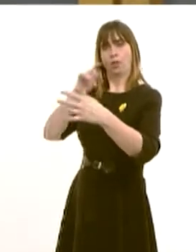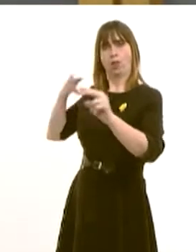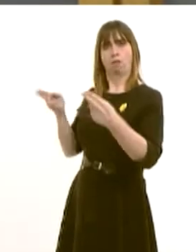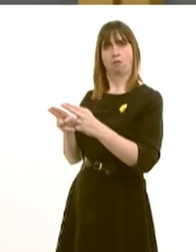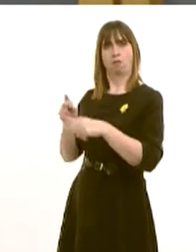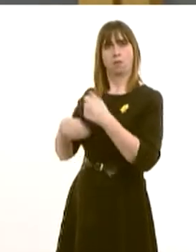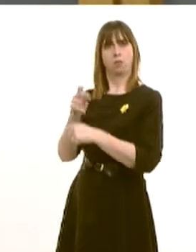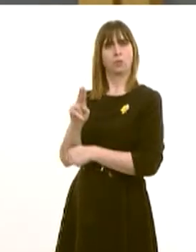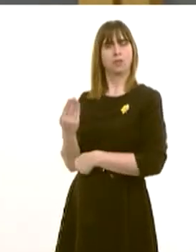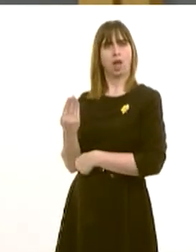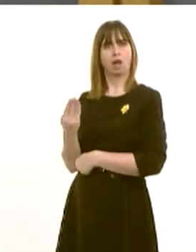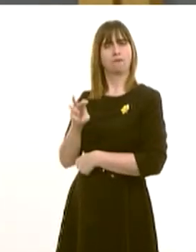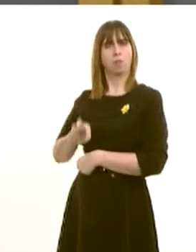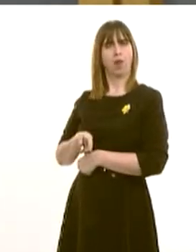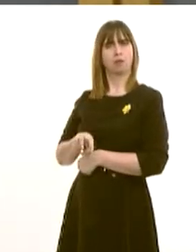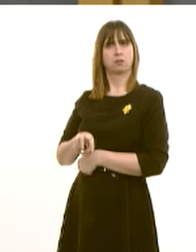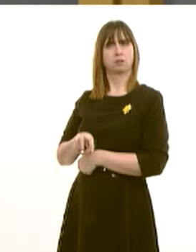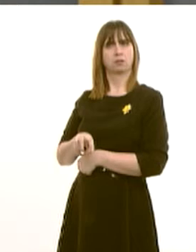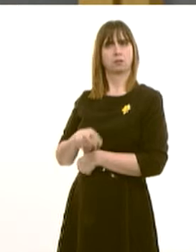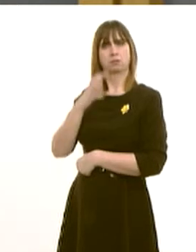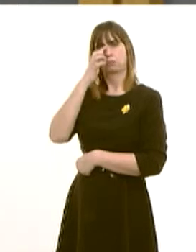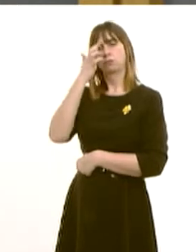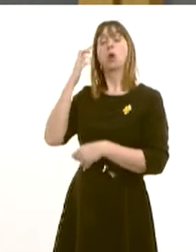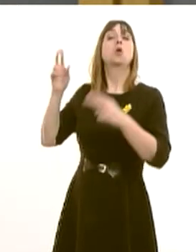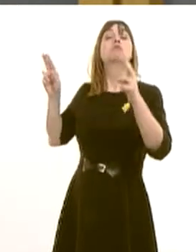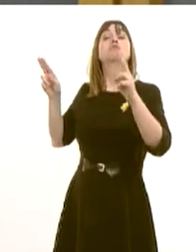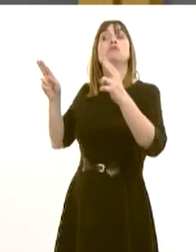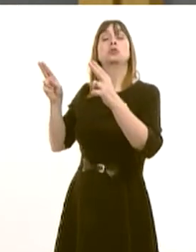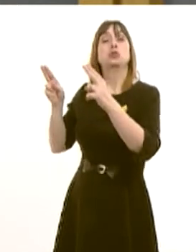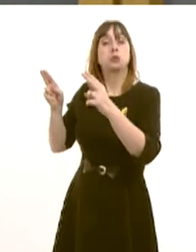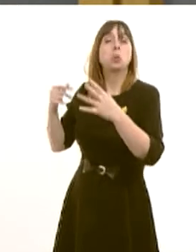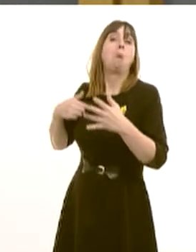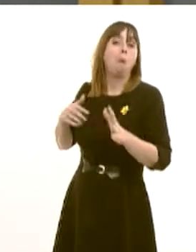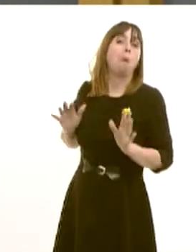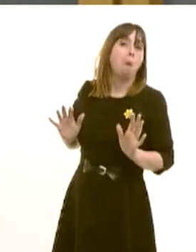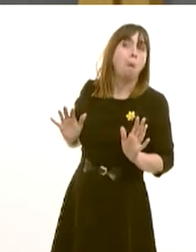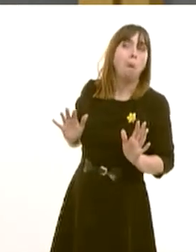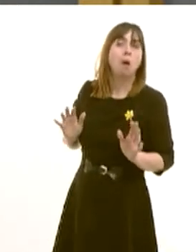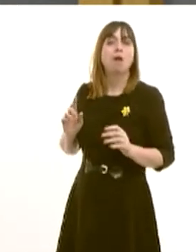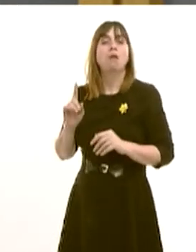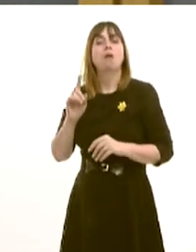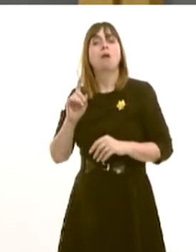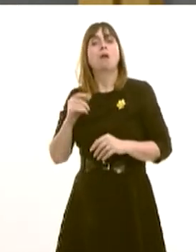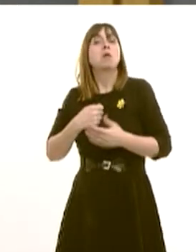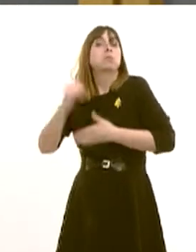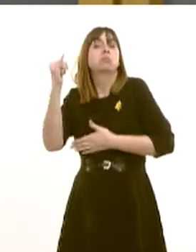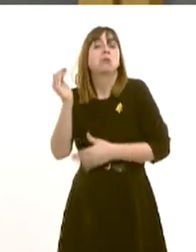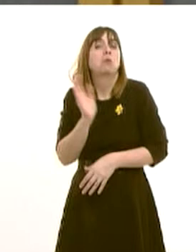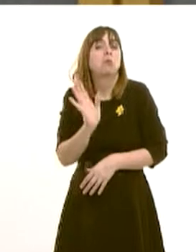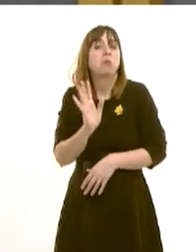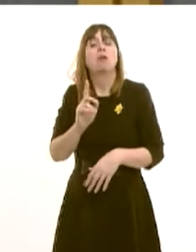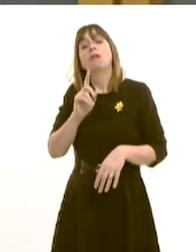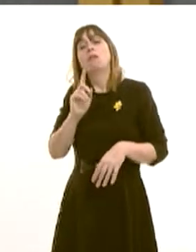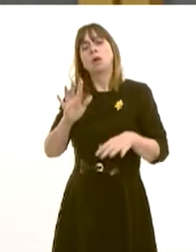29 in Wales. I have no opposition in principle in reducing the number of MPs. But of course, Wales